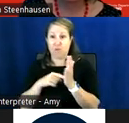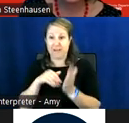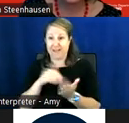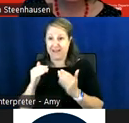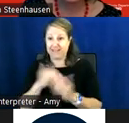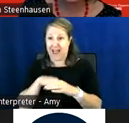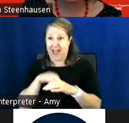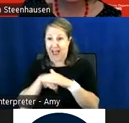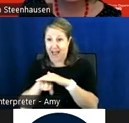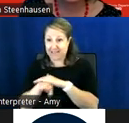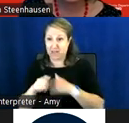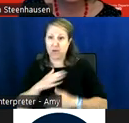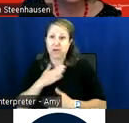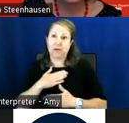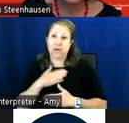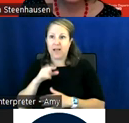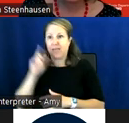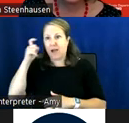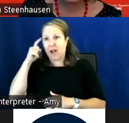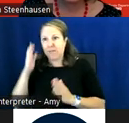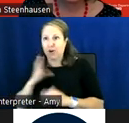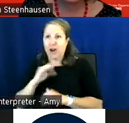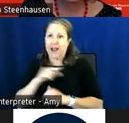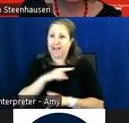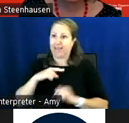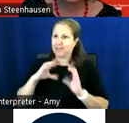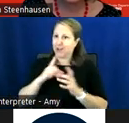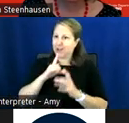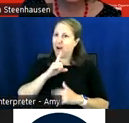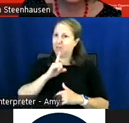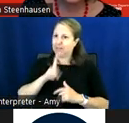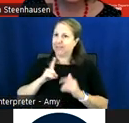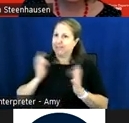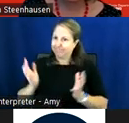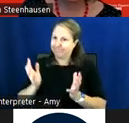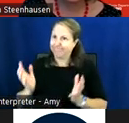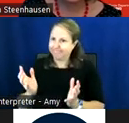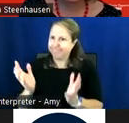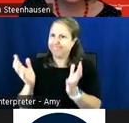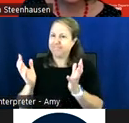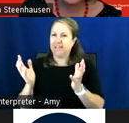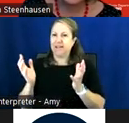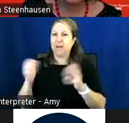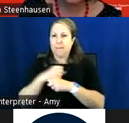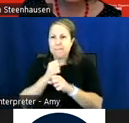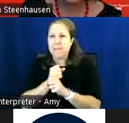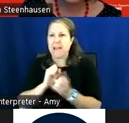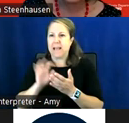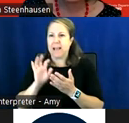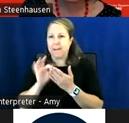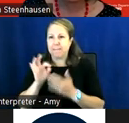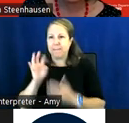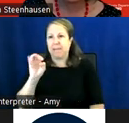pleased that the governor and legislature are advancing the concept um of of making medi-cal more